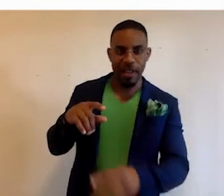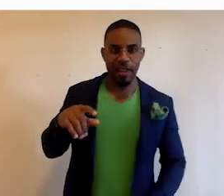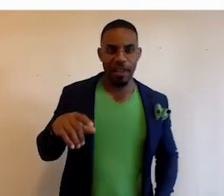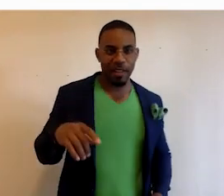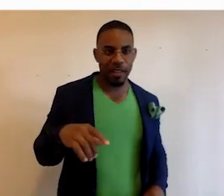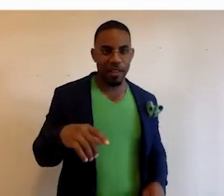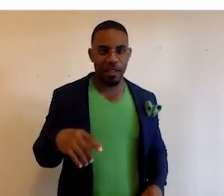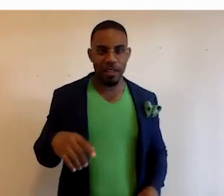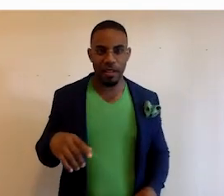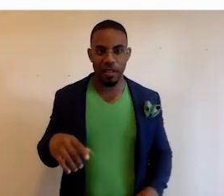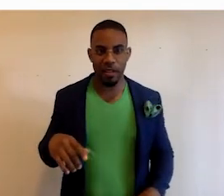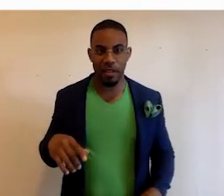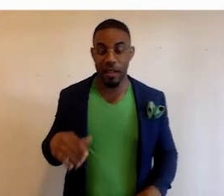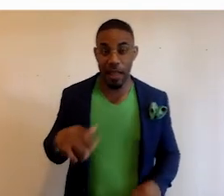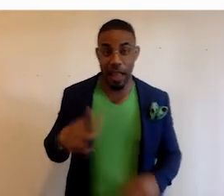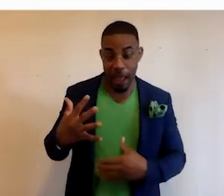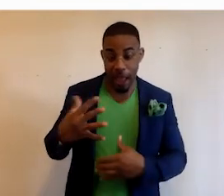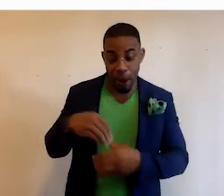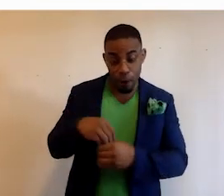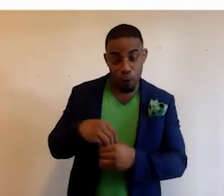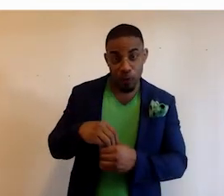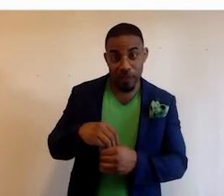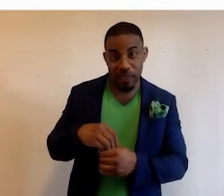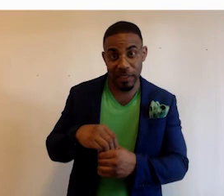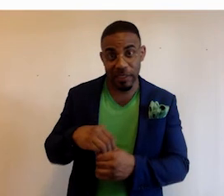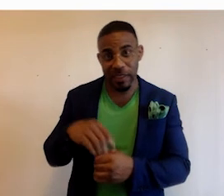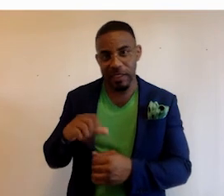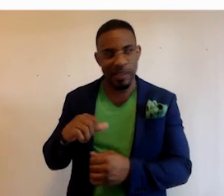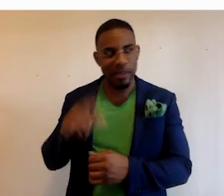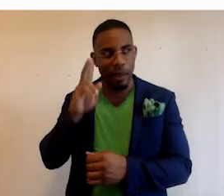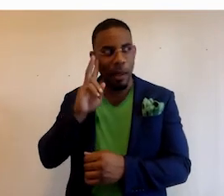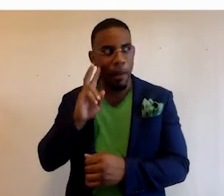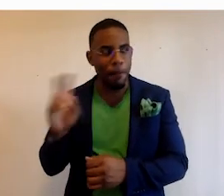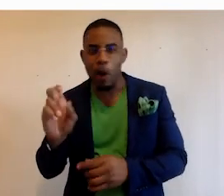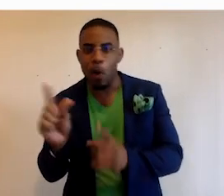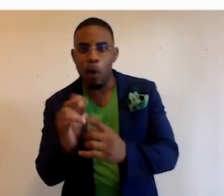inclusion is such a buzzword these days.